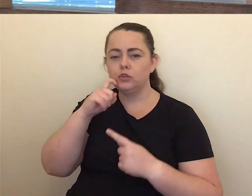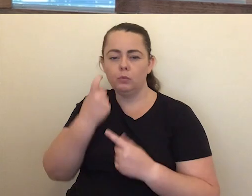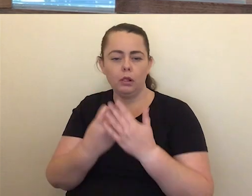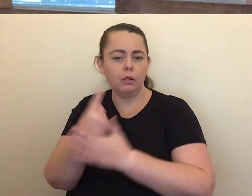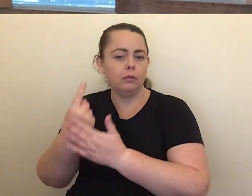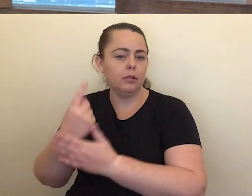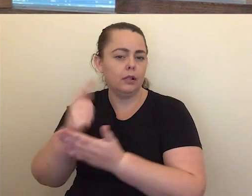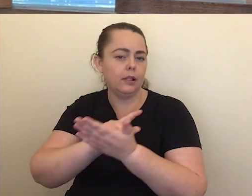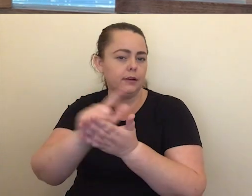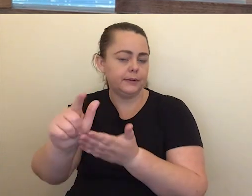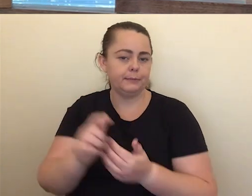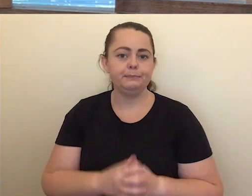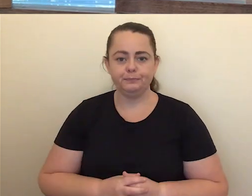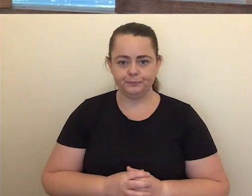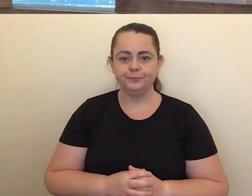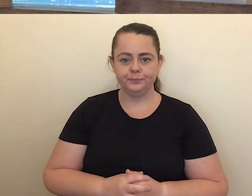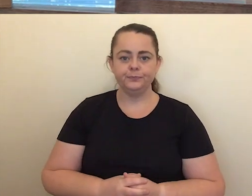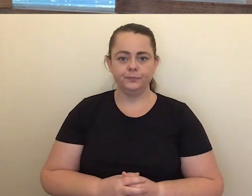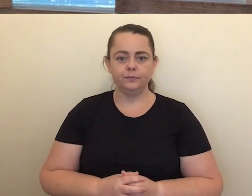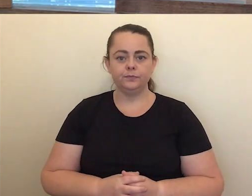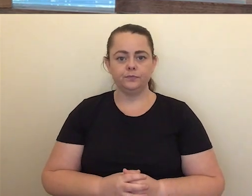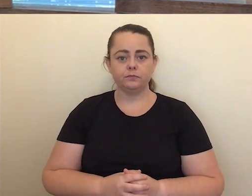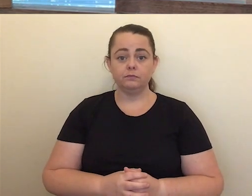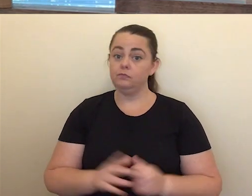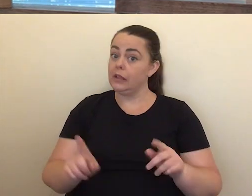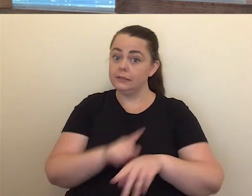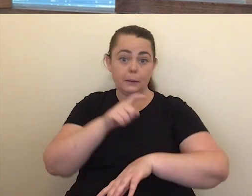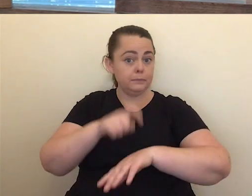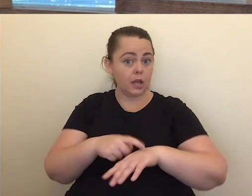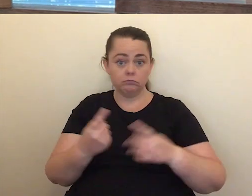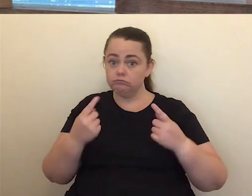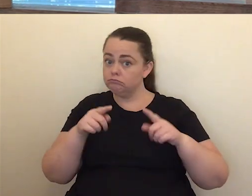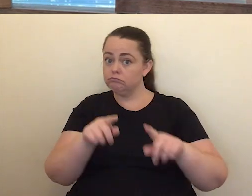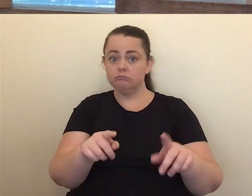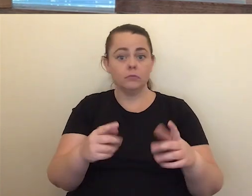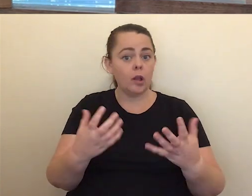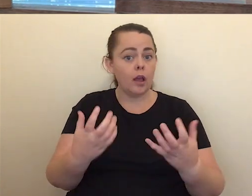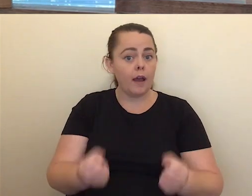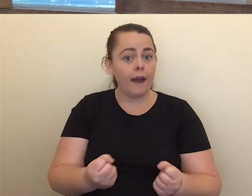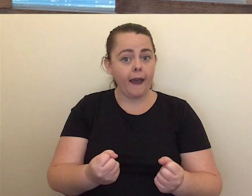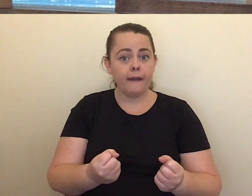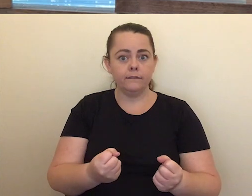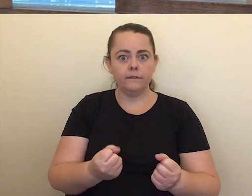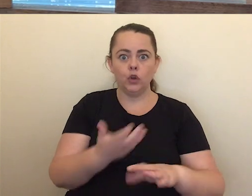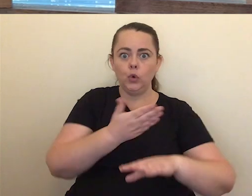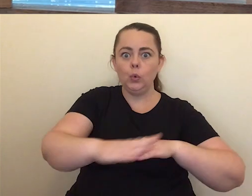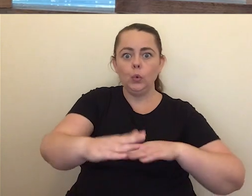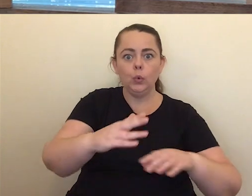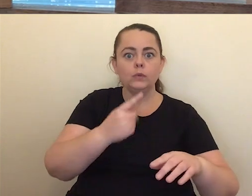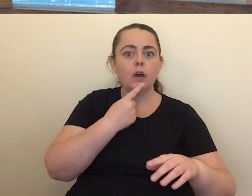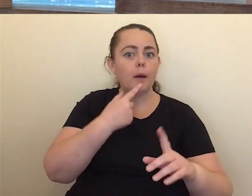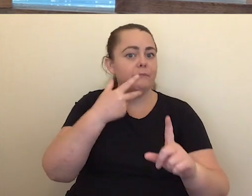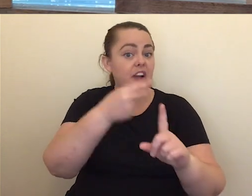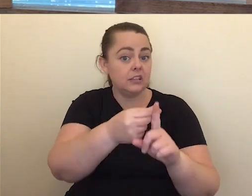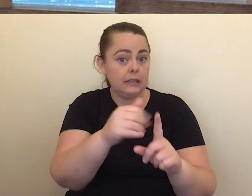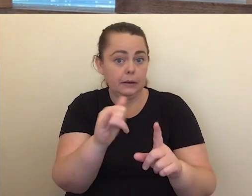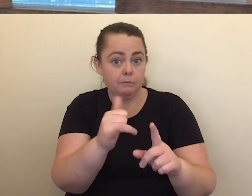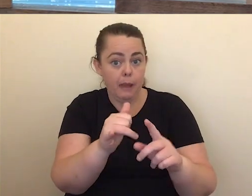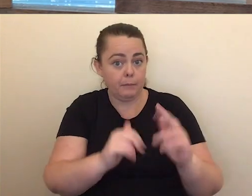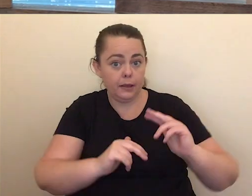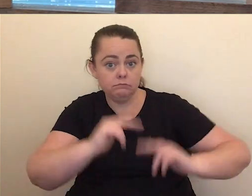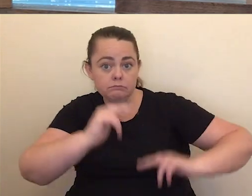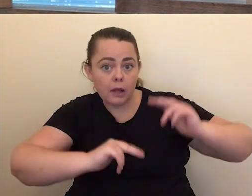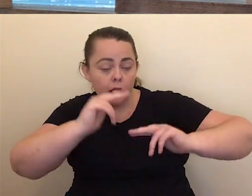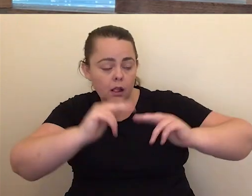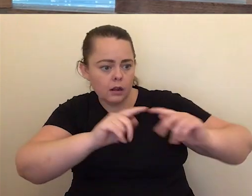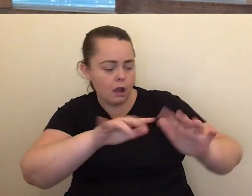included on the NIP or not. And in parallel, new developments in vaccine technology may see different vaccines and